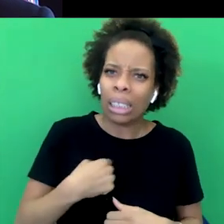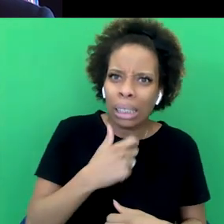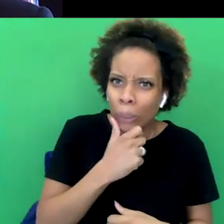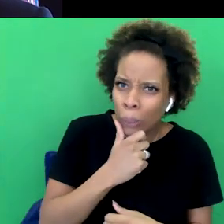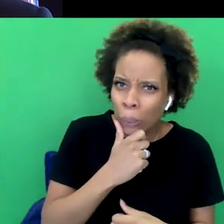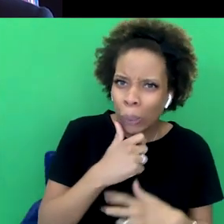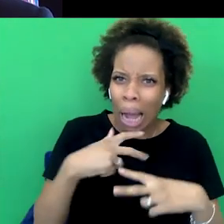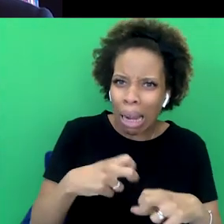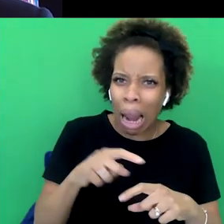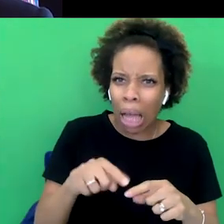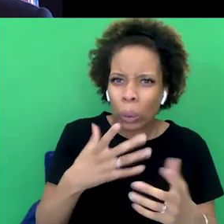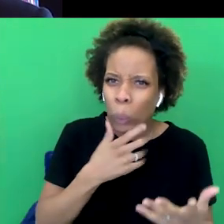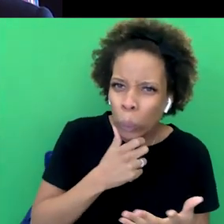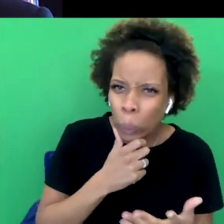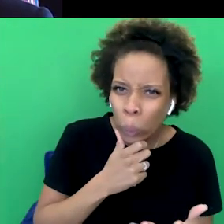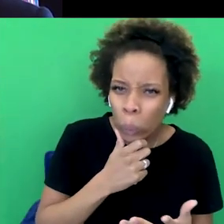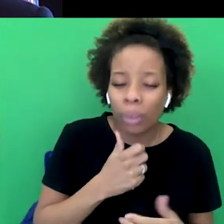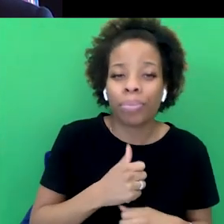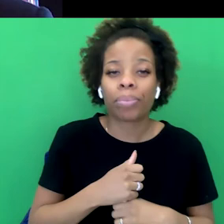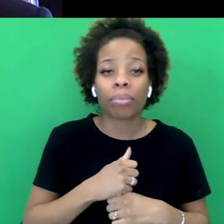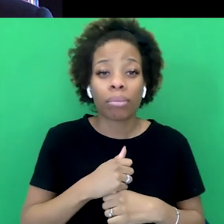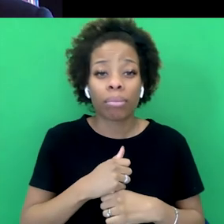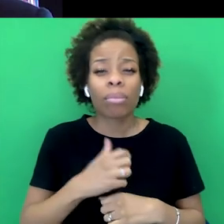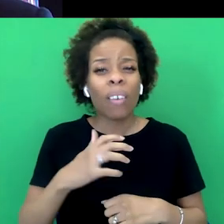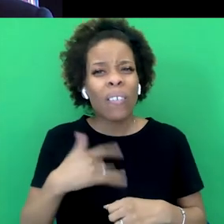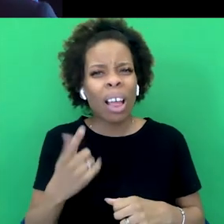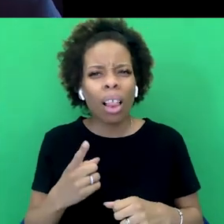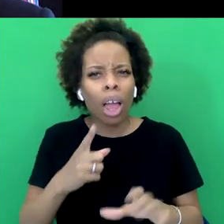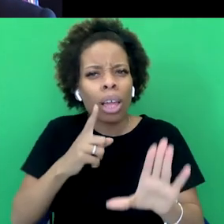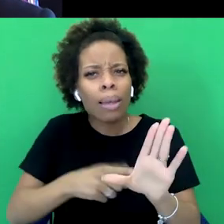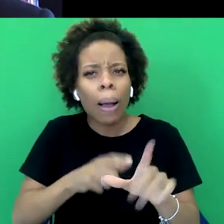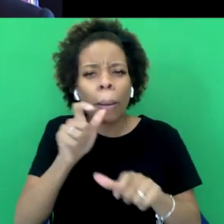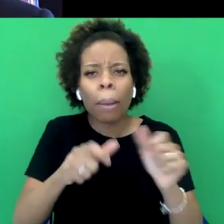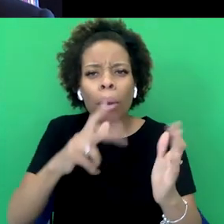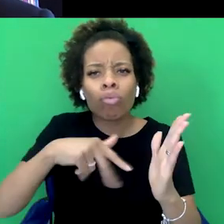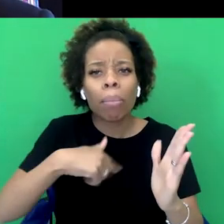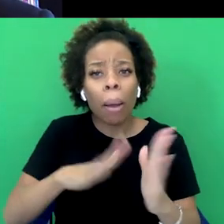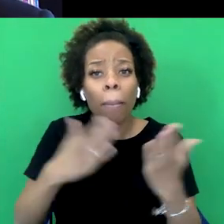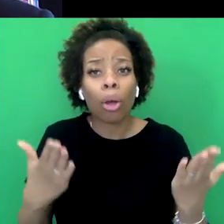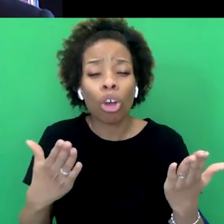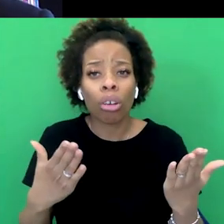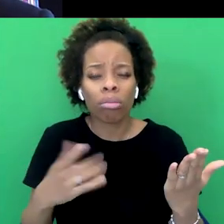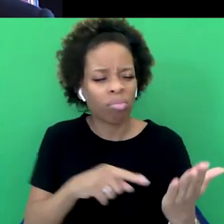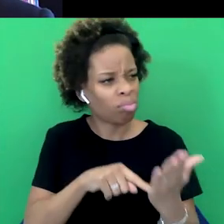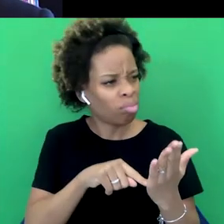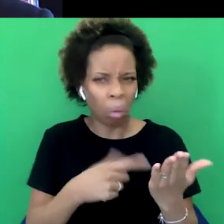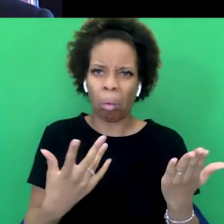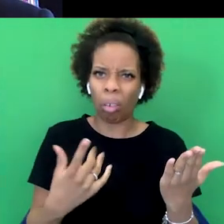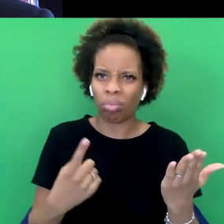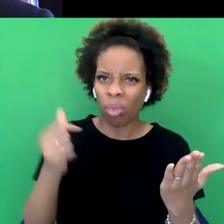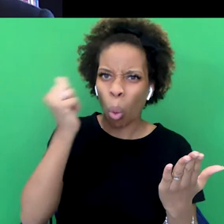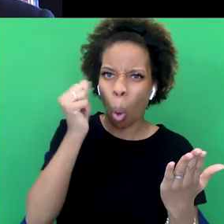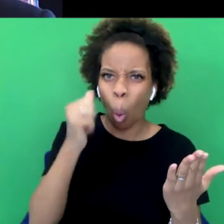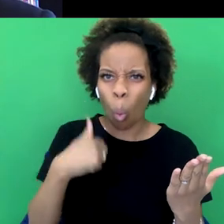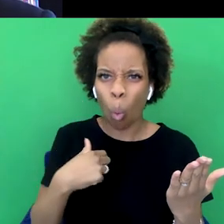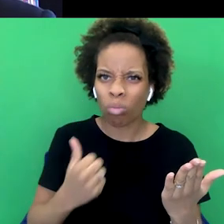really sense not, because I feel like young people who read the book, they're like, yeah, this is obvious. Yeah. And I think there's also one thing, this is the note